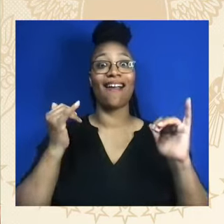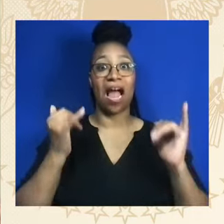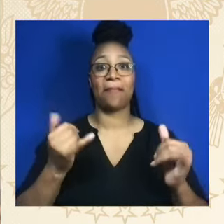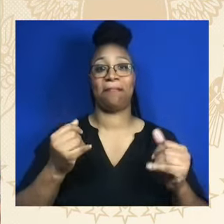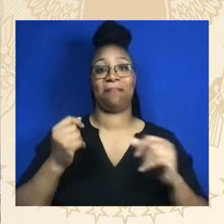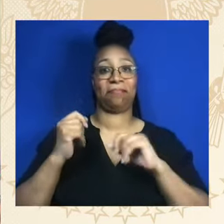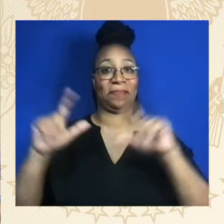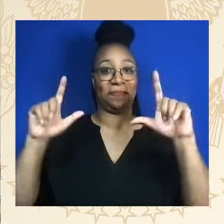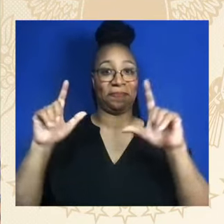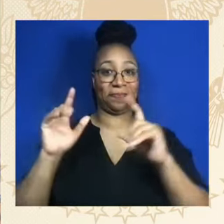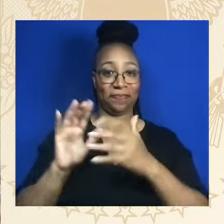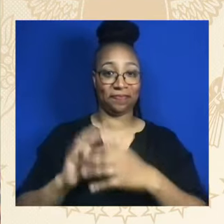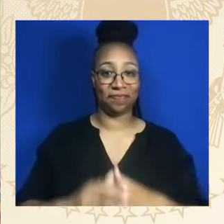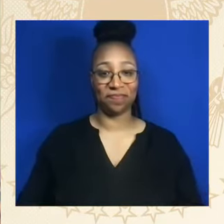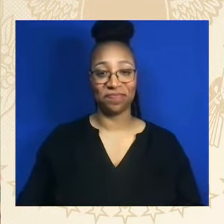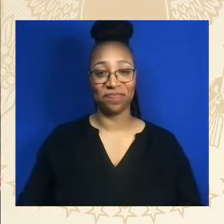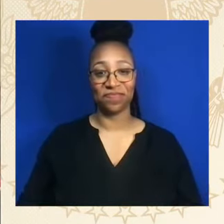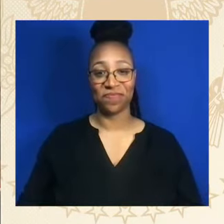Howard University.